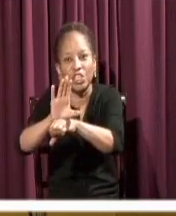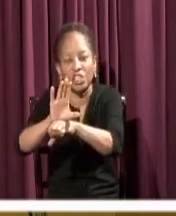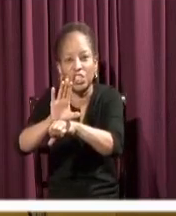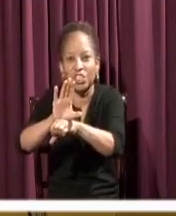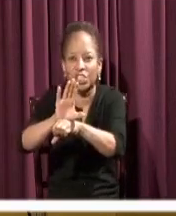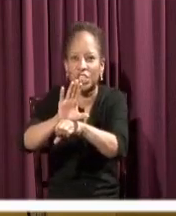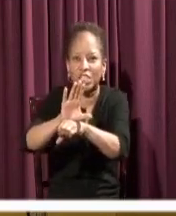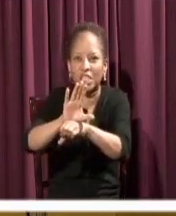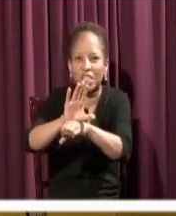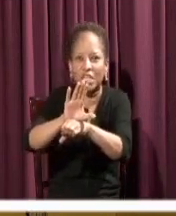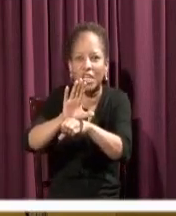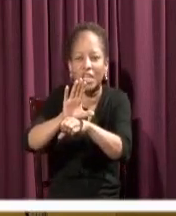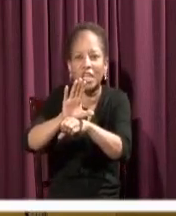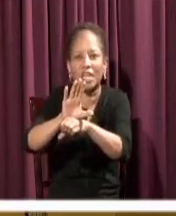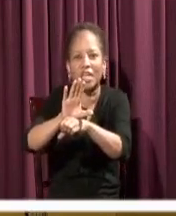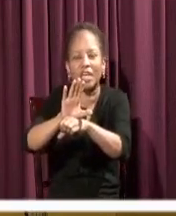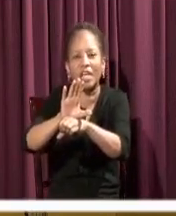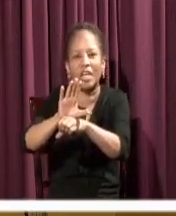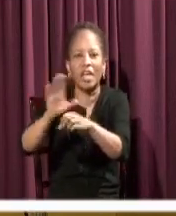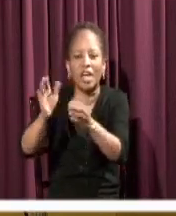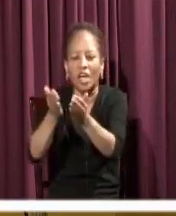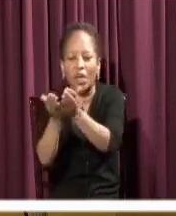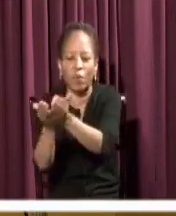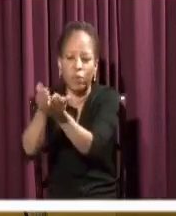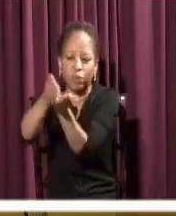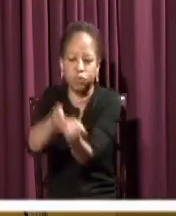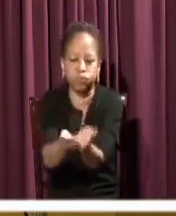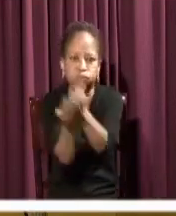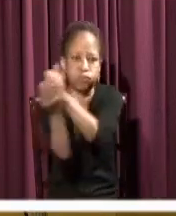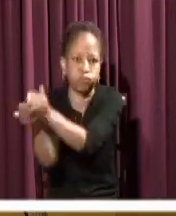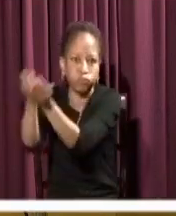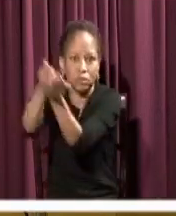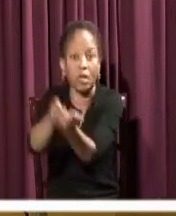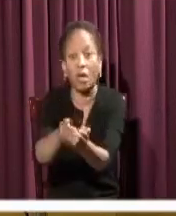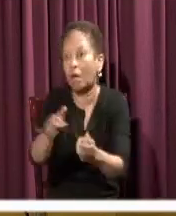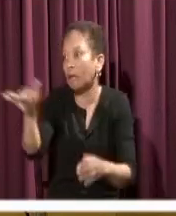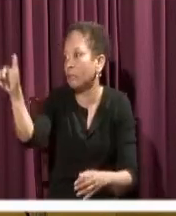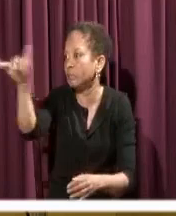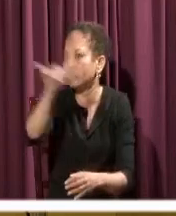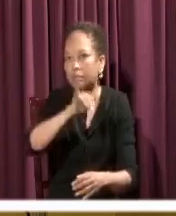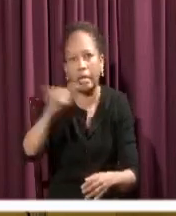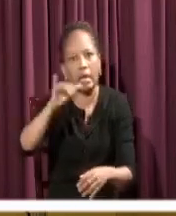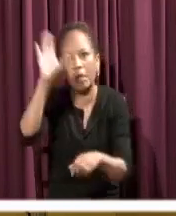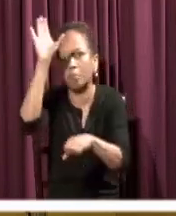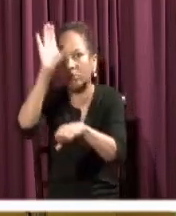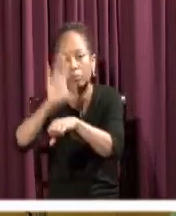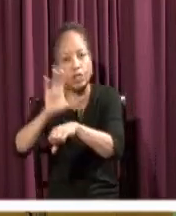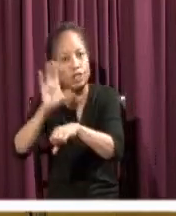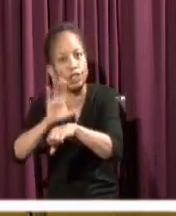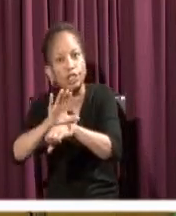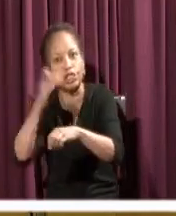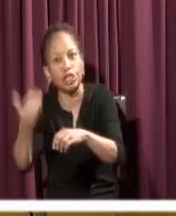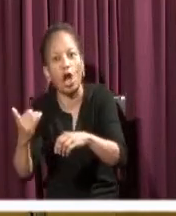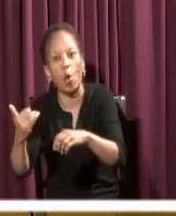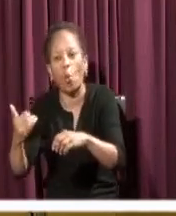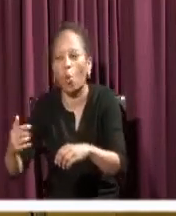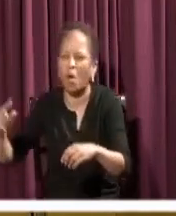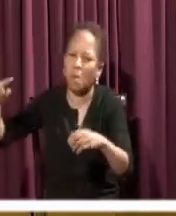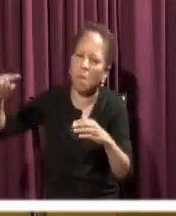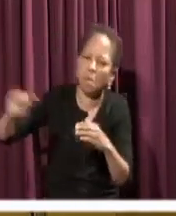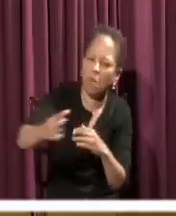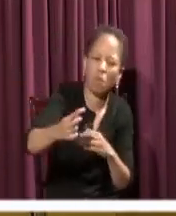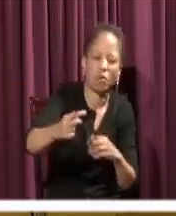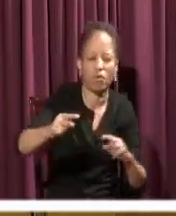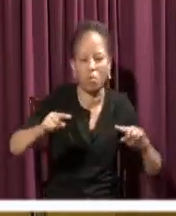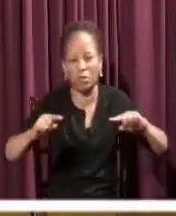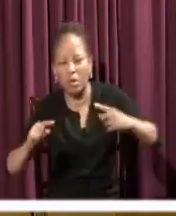every form by gale winds that are coming at us in every single way. From every direction, from the corruption, from